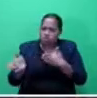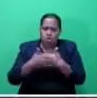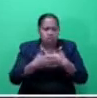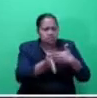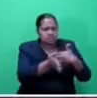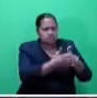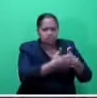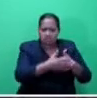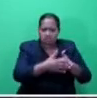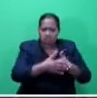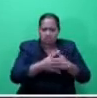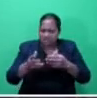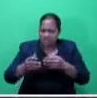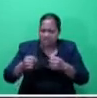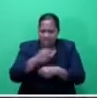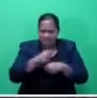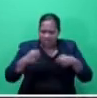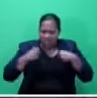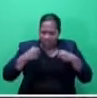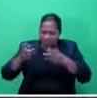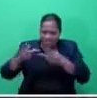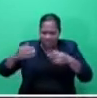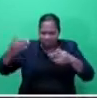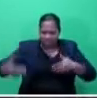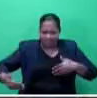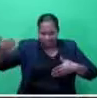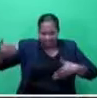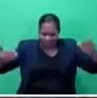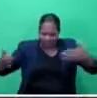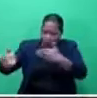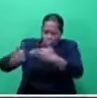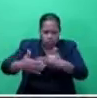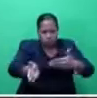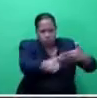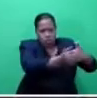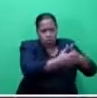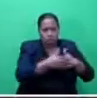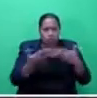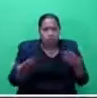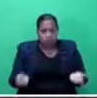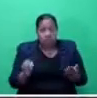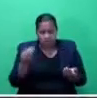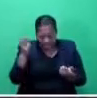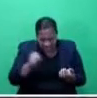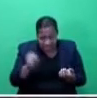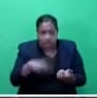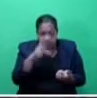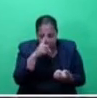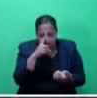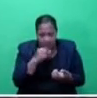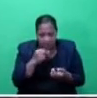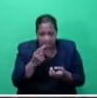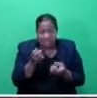the Honourable Leader of the Opposition referred to as our preemptive message. Of course, of can come with those early decisions